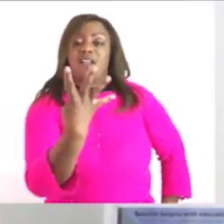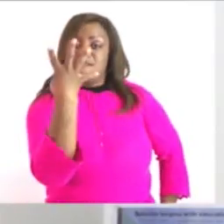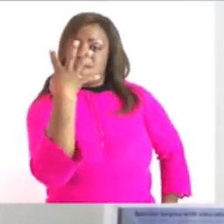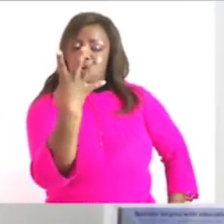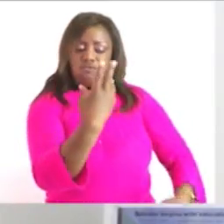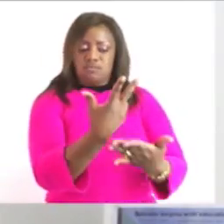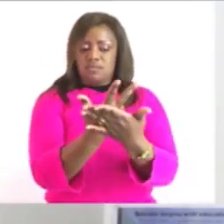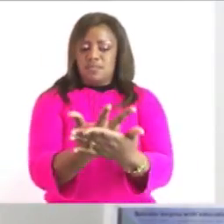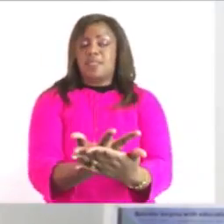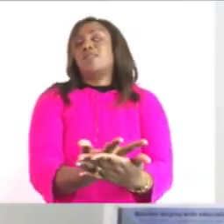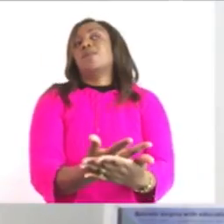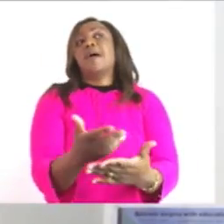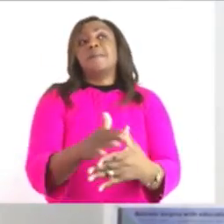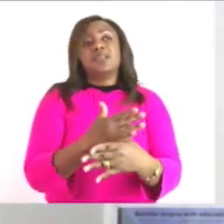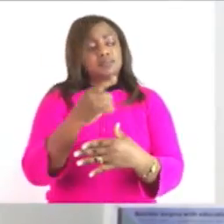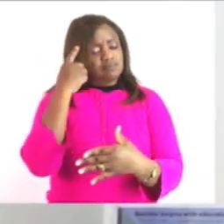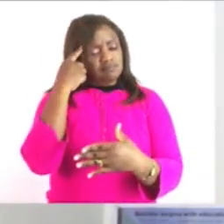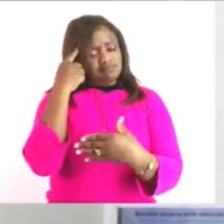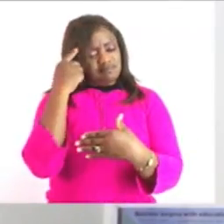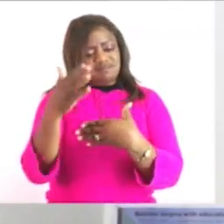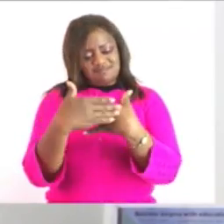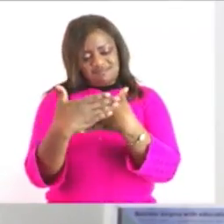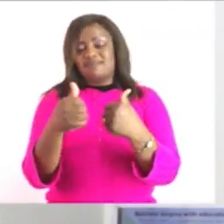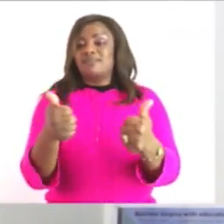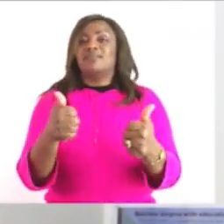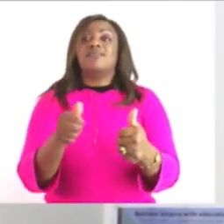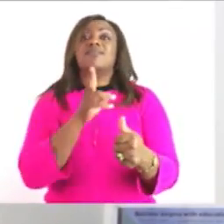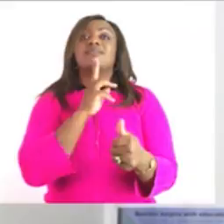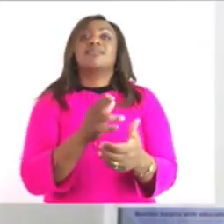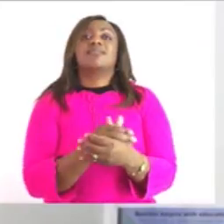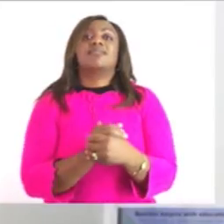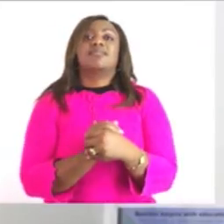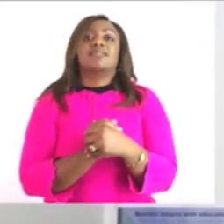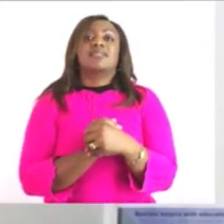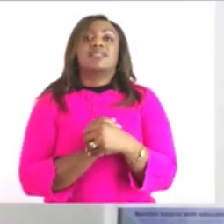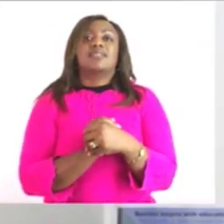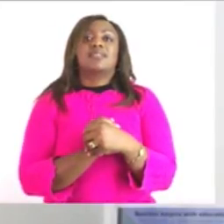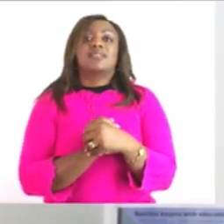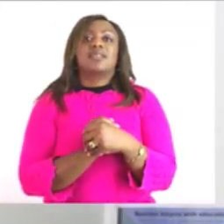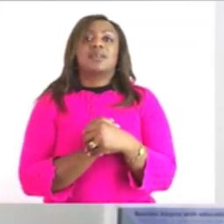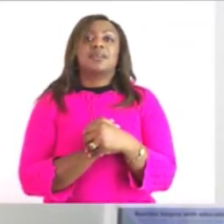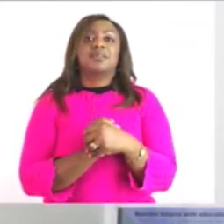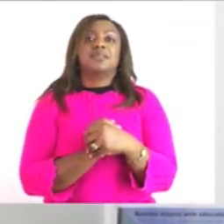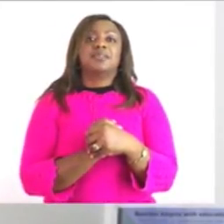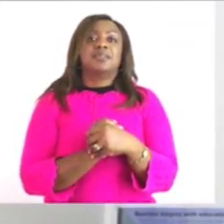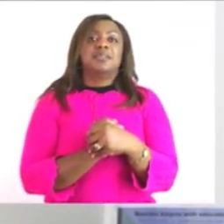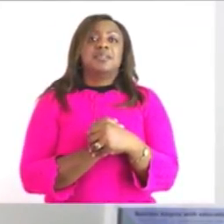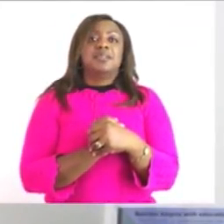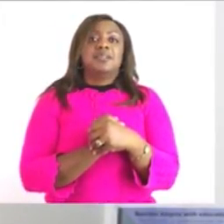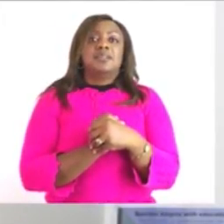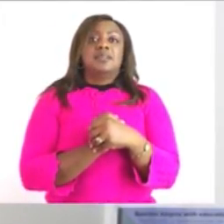remember five is excellent and here is poor so i'll say